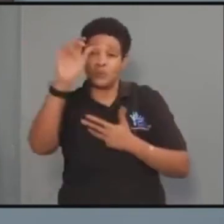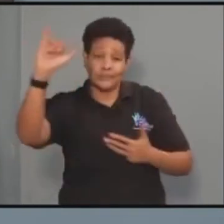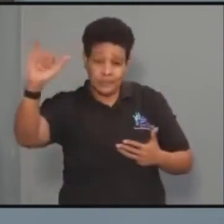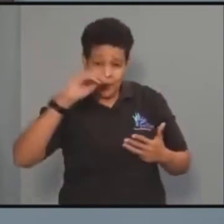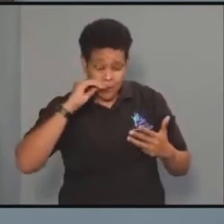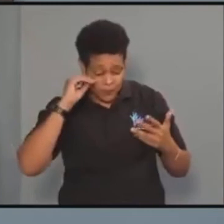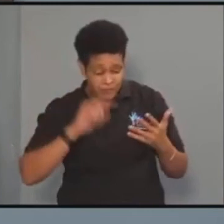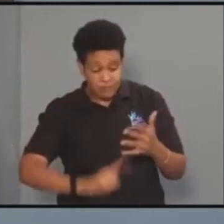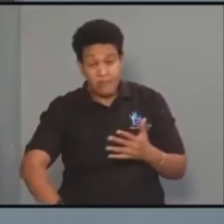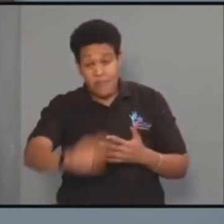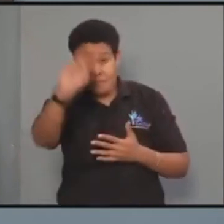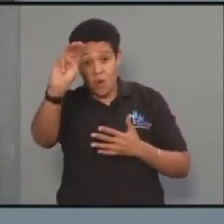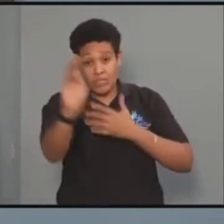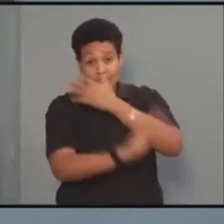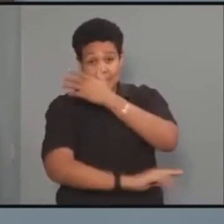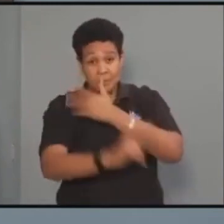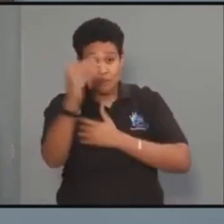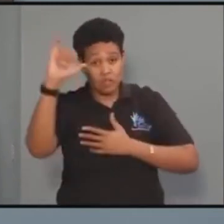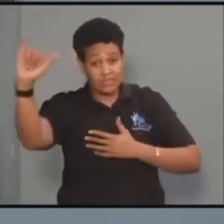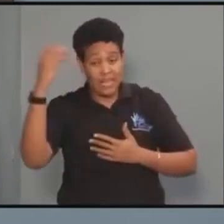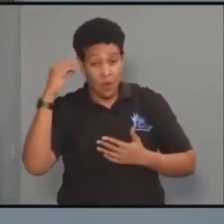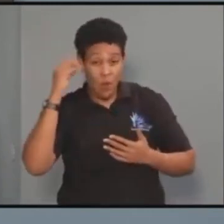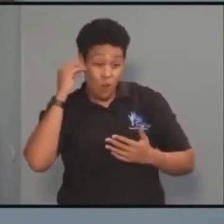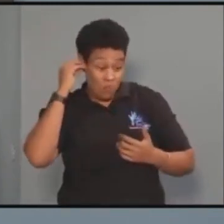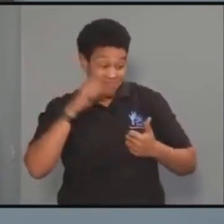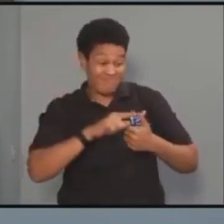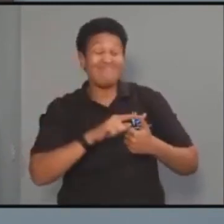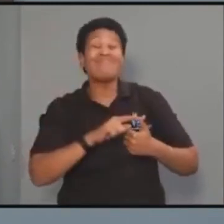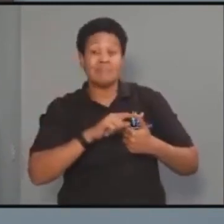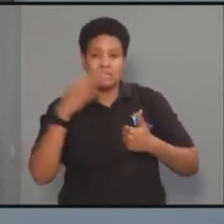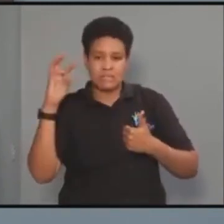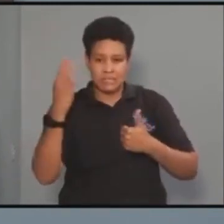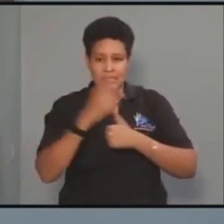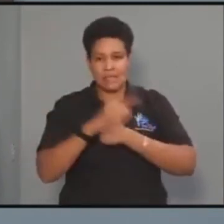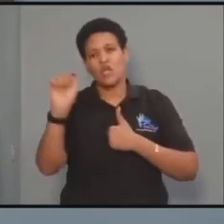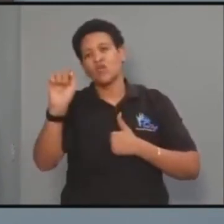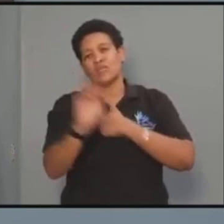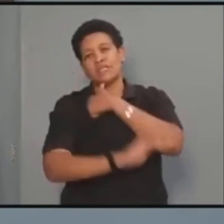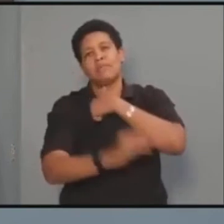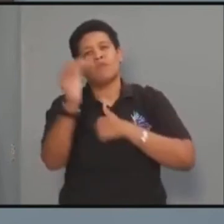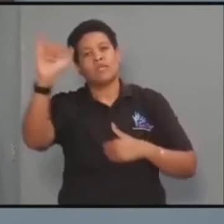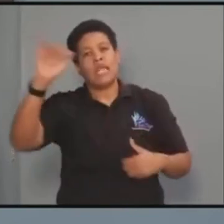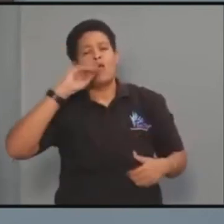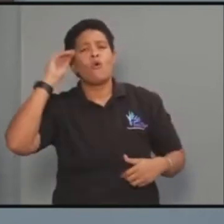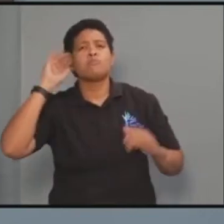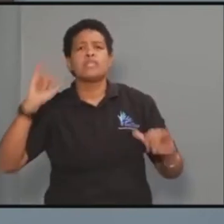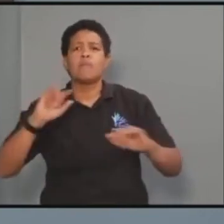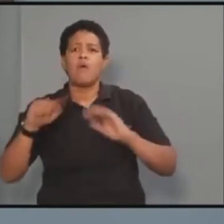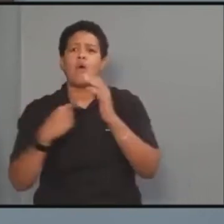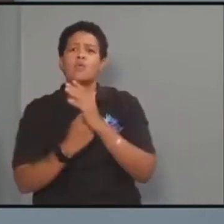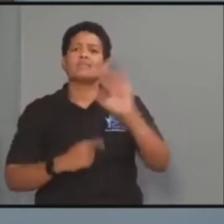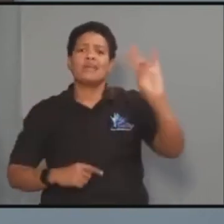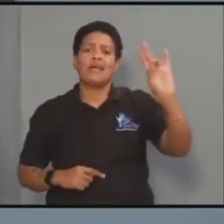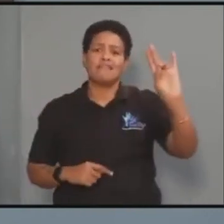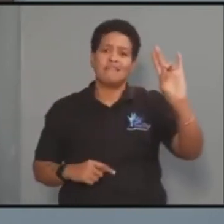Monday, September 13th, and Tuesday, September 14th. The normal curfew hours will be 7 p